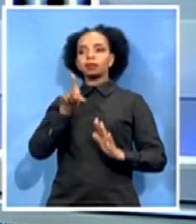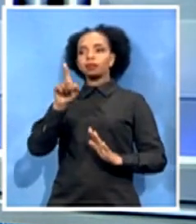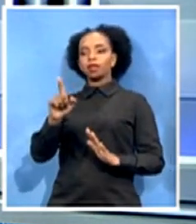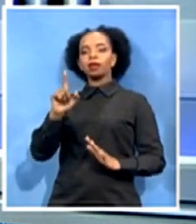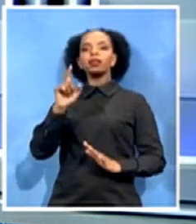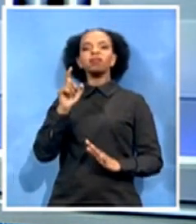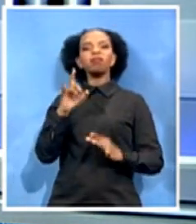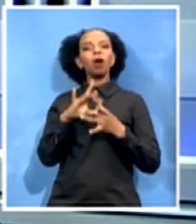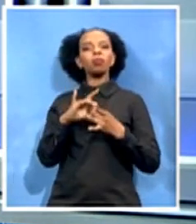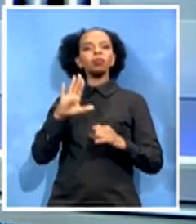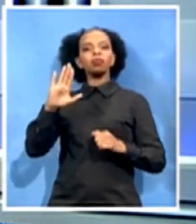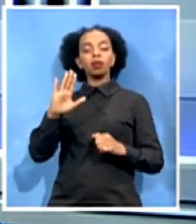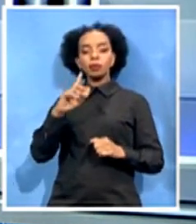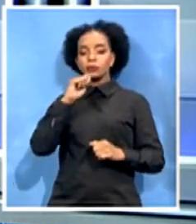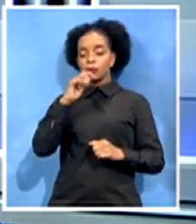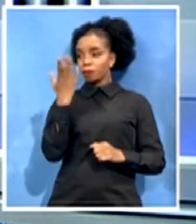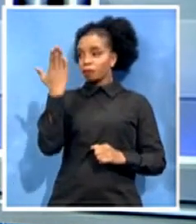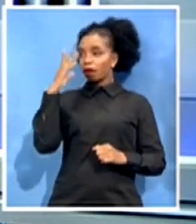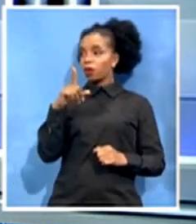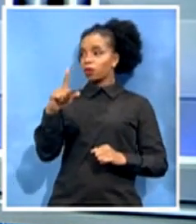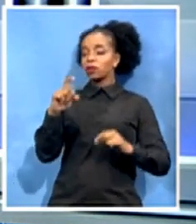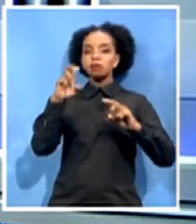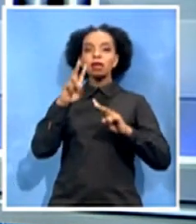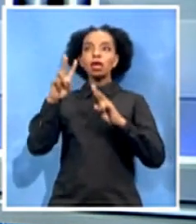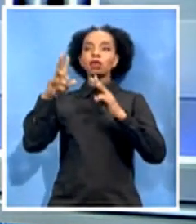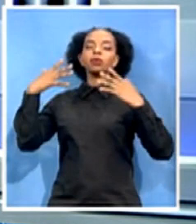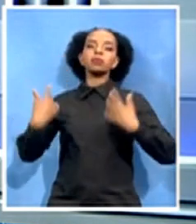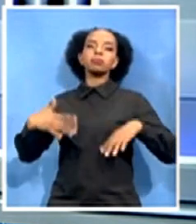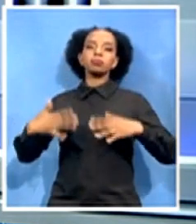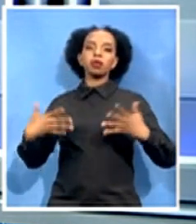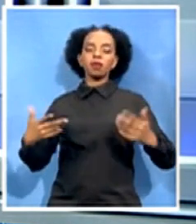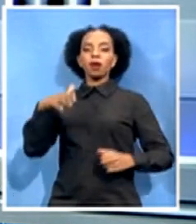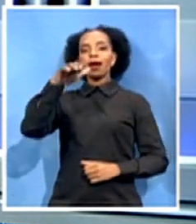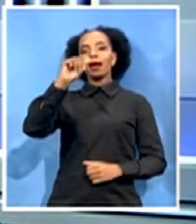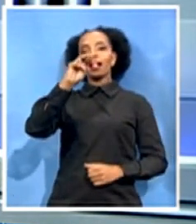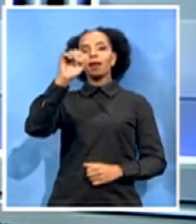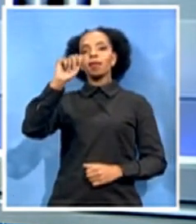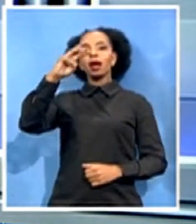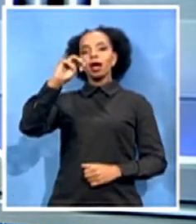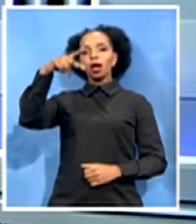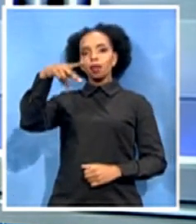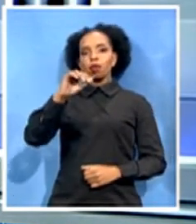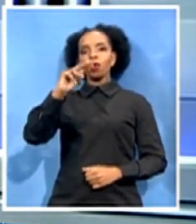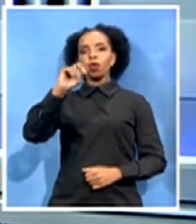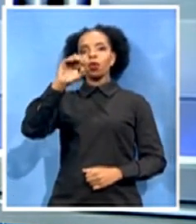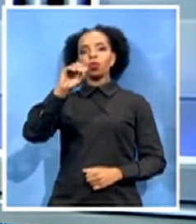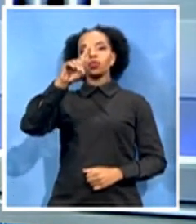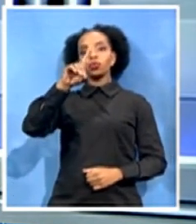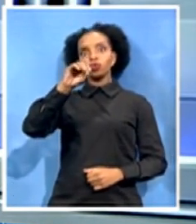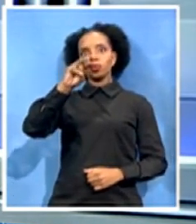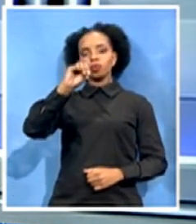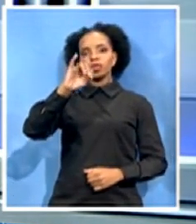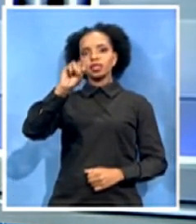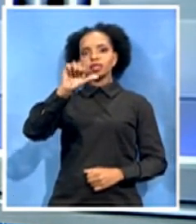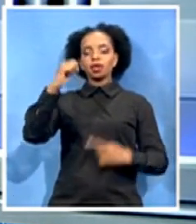Amampondomise and his legacy was celebrated at the Kroza Great Place in Kumbu in the Eastern